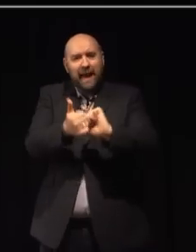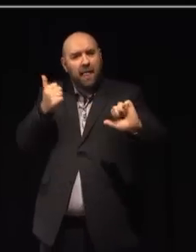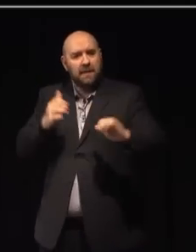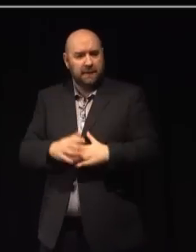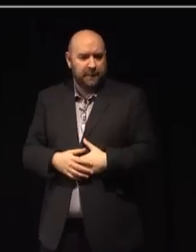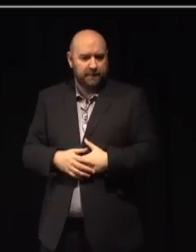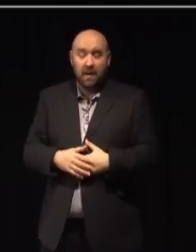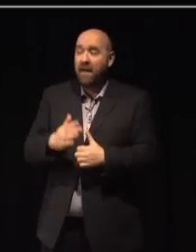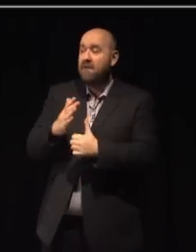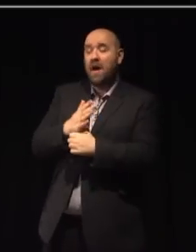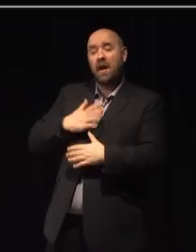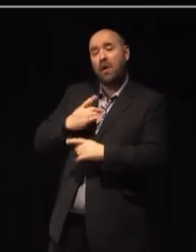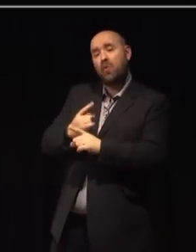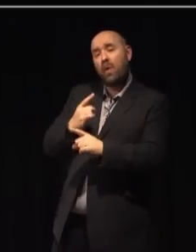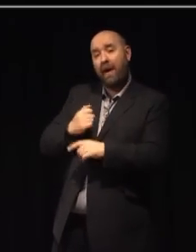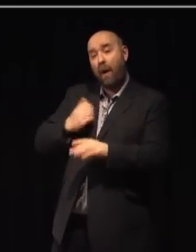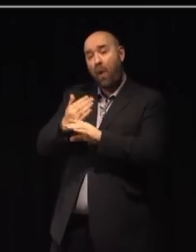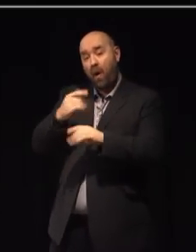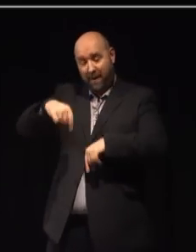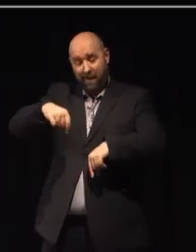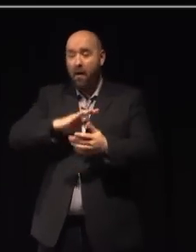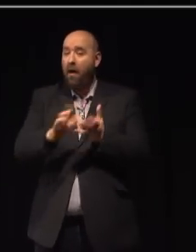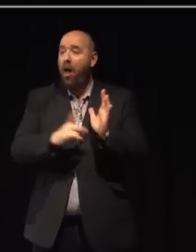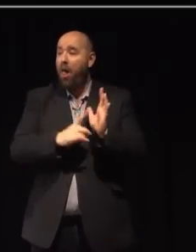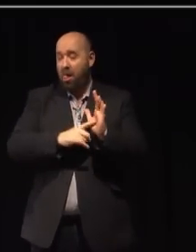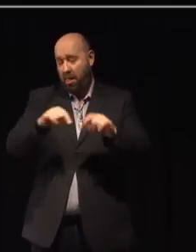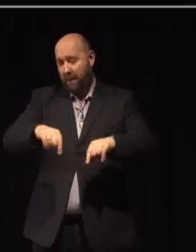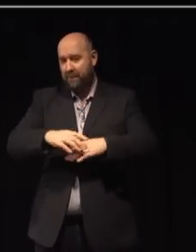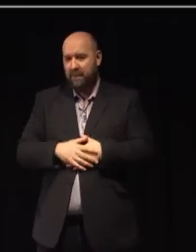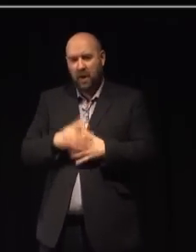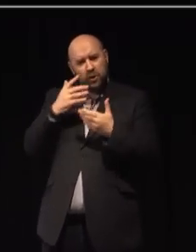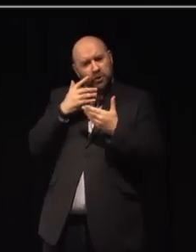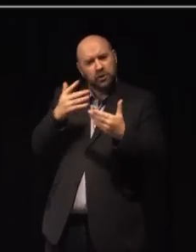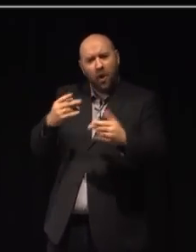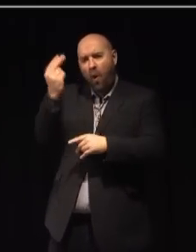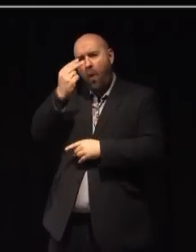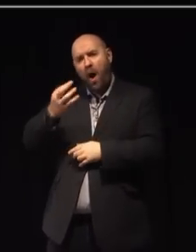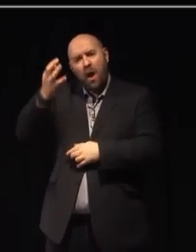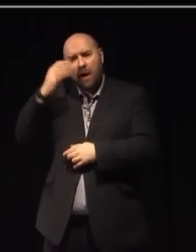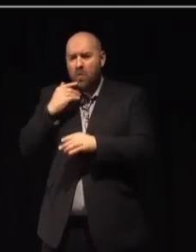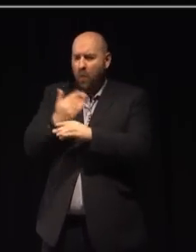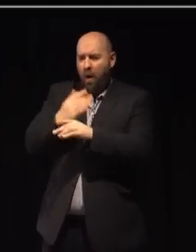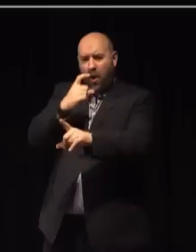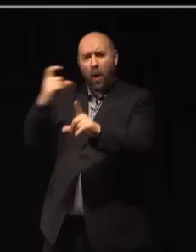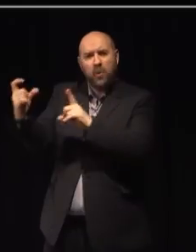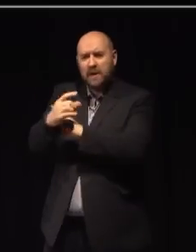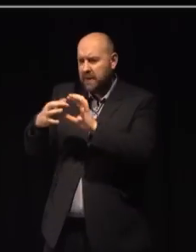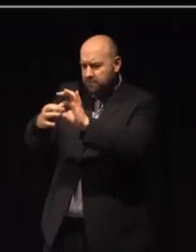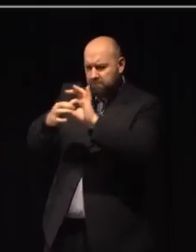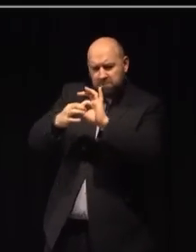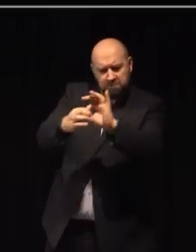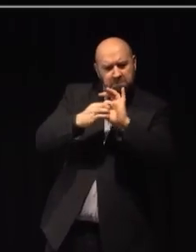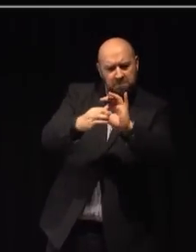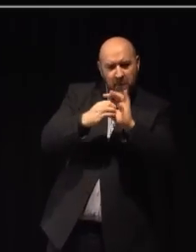First, I'd like to talk about our work in Hull. It shows how the Arts Council works with communities and what we can accomplish